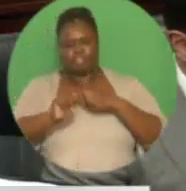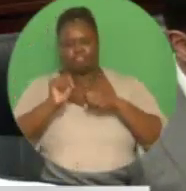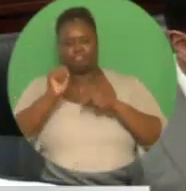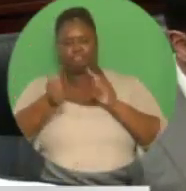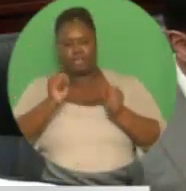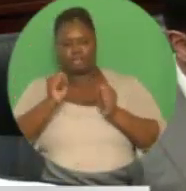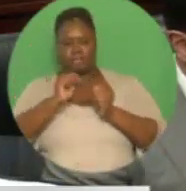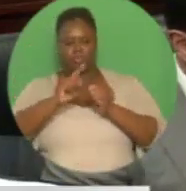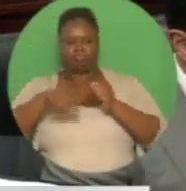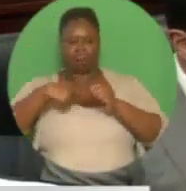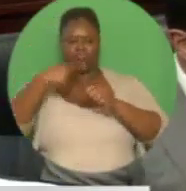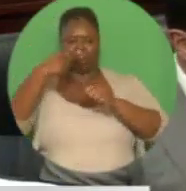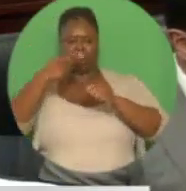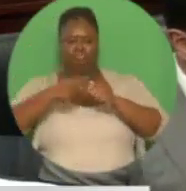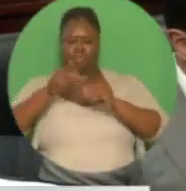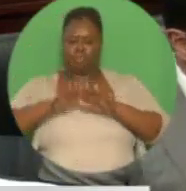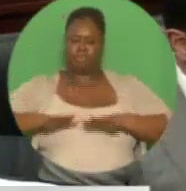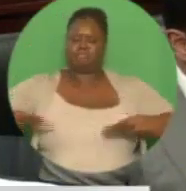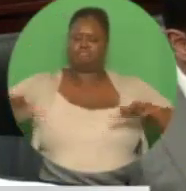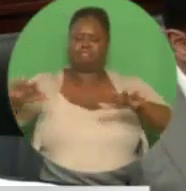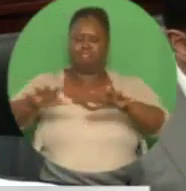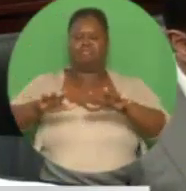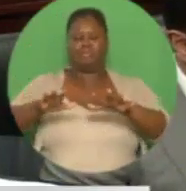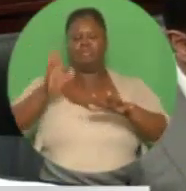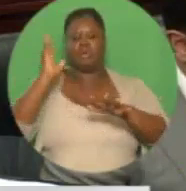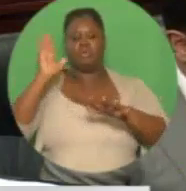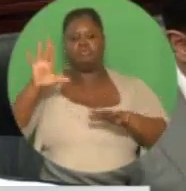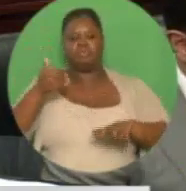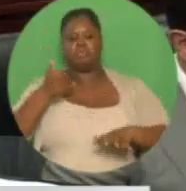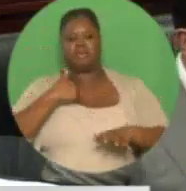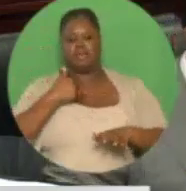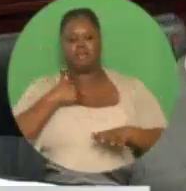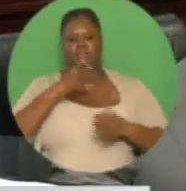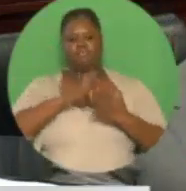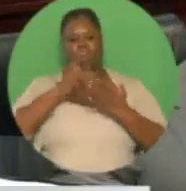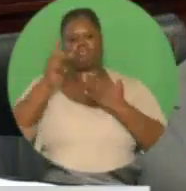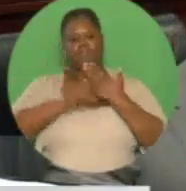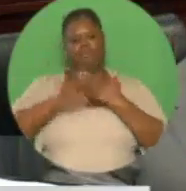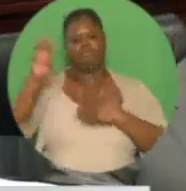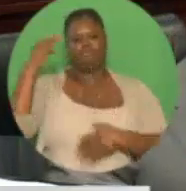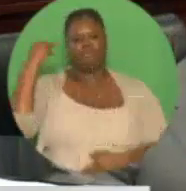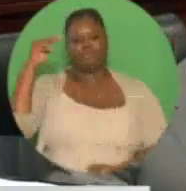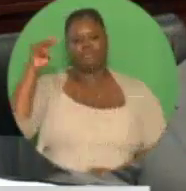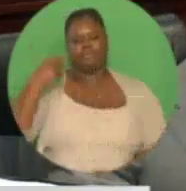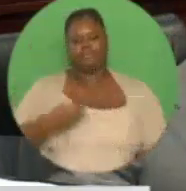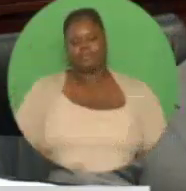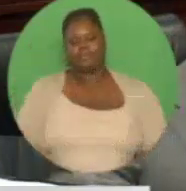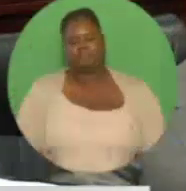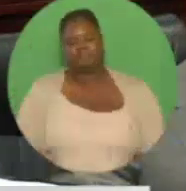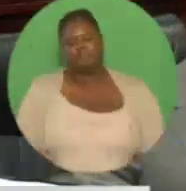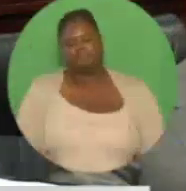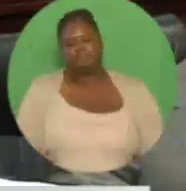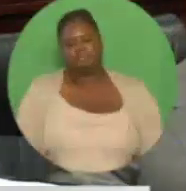providing in the process collaboration among hotels and venues, in particular for tourism programs.